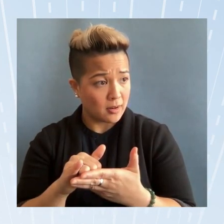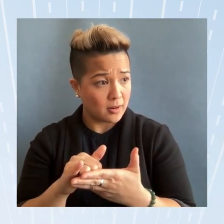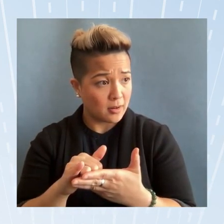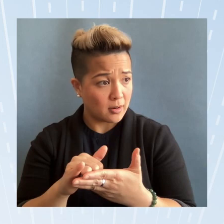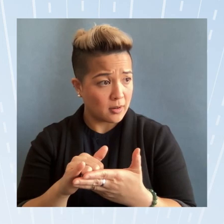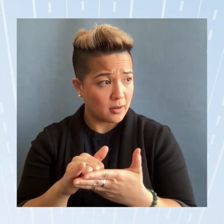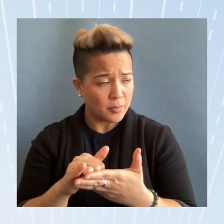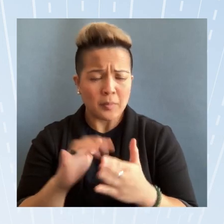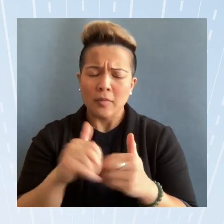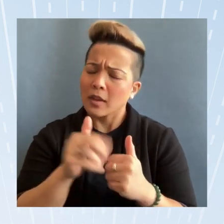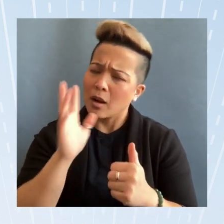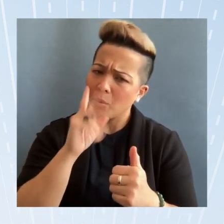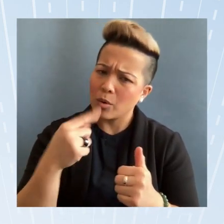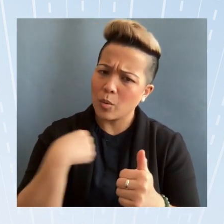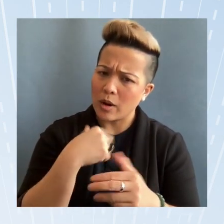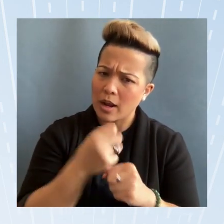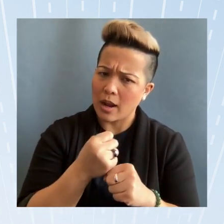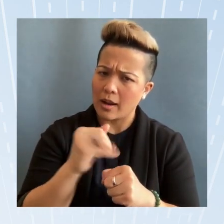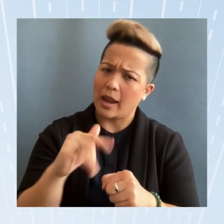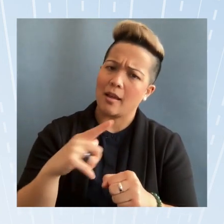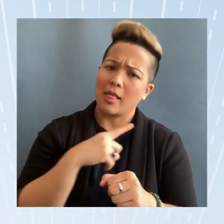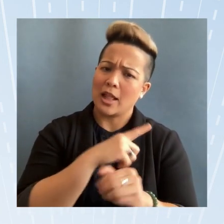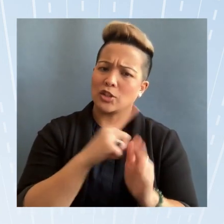how would we get a legislative solution